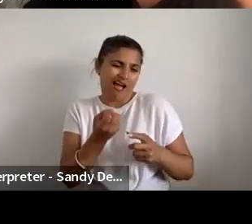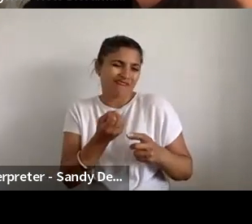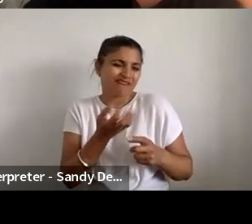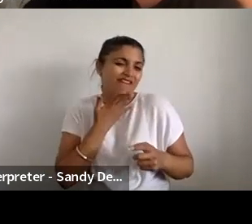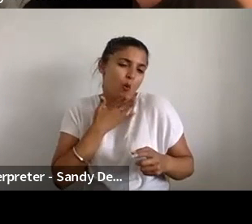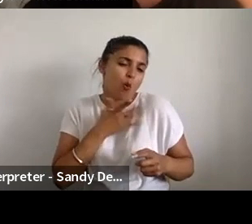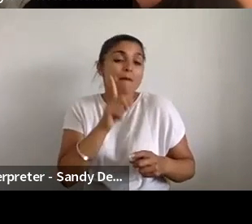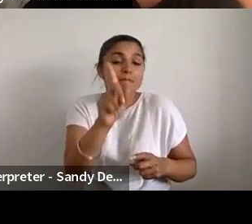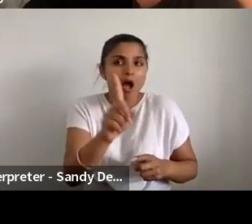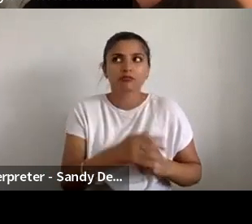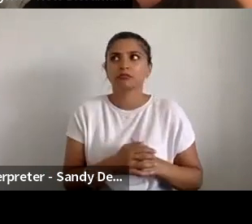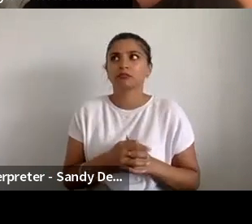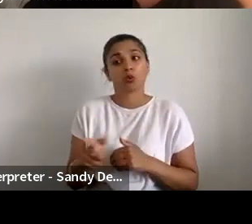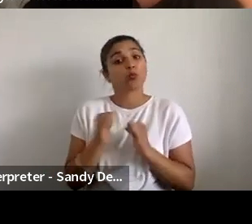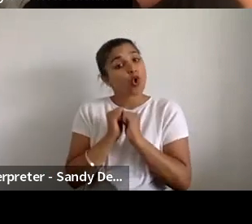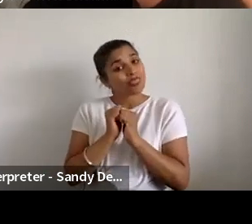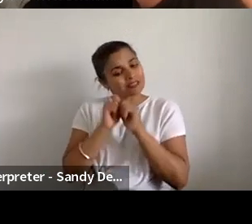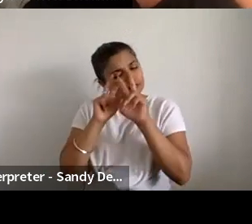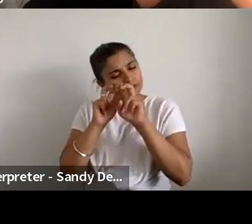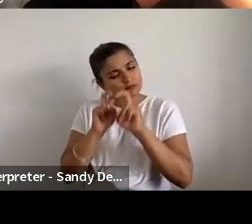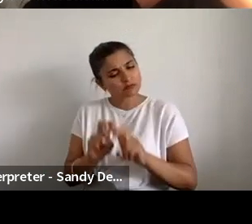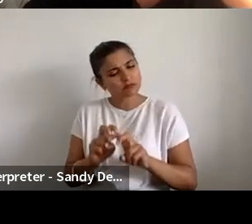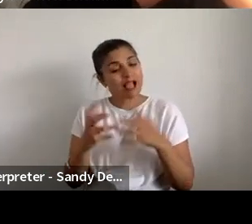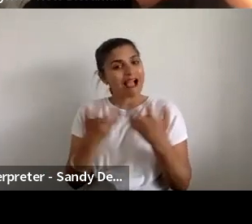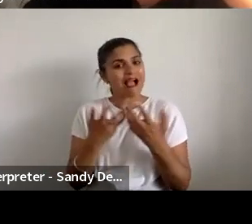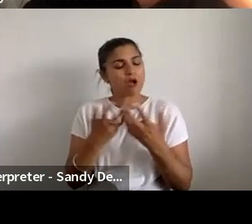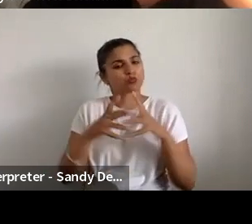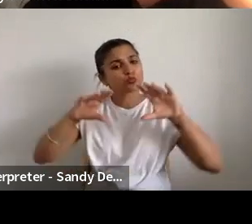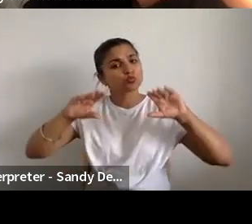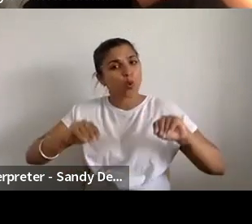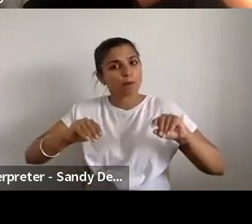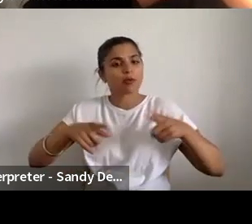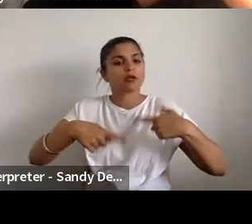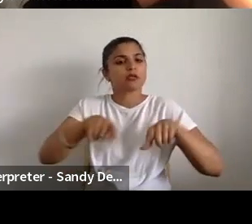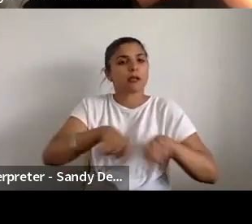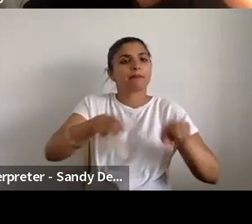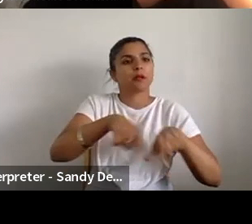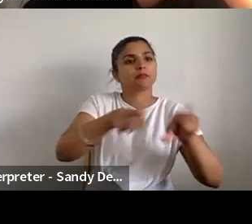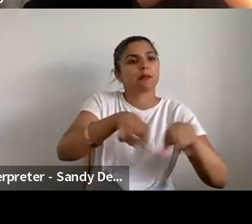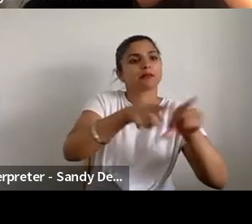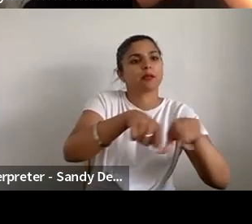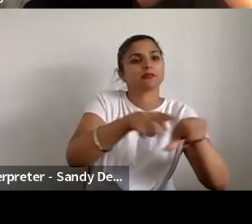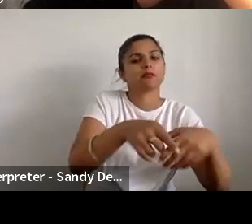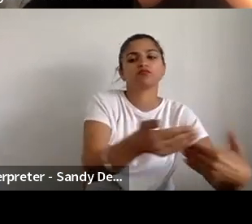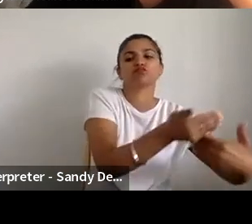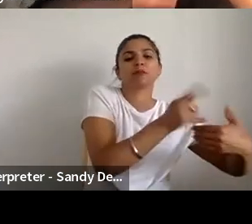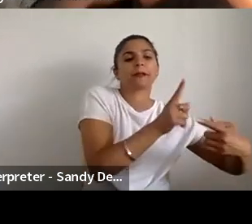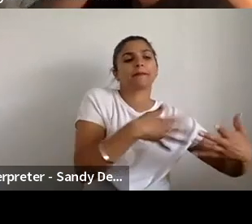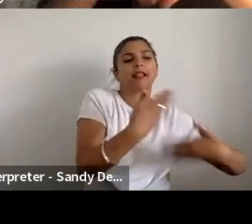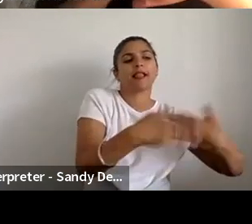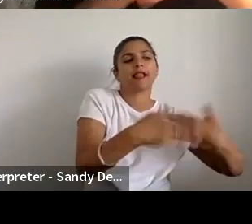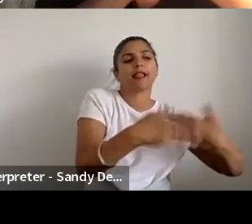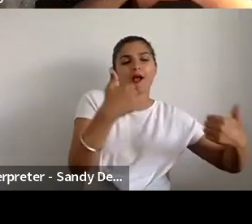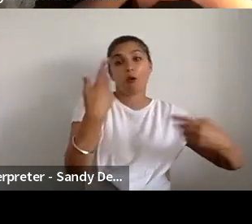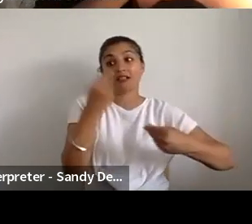experimenting with the gatekeeping and with the criteria and with the I'm very good at form filling